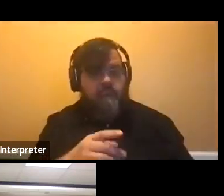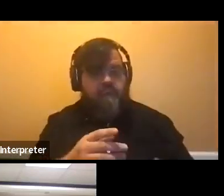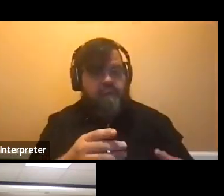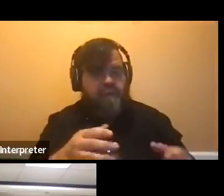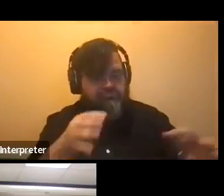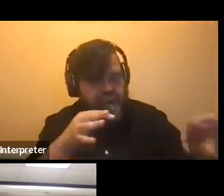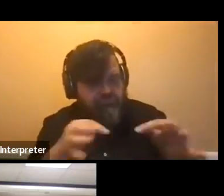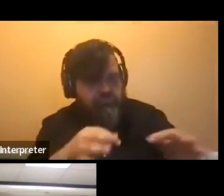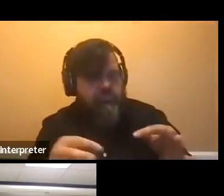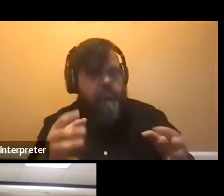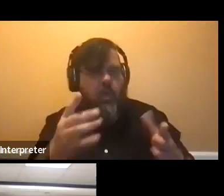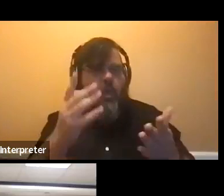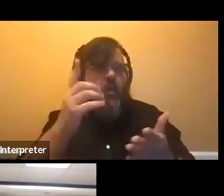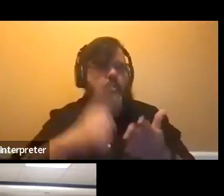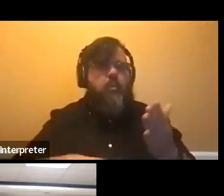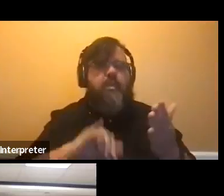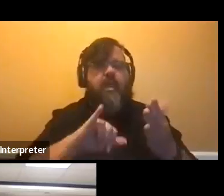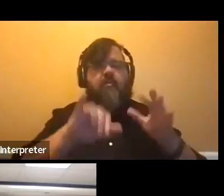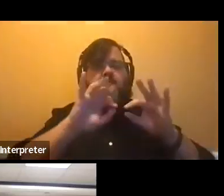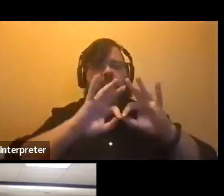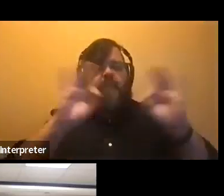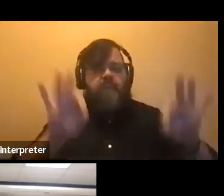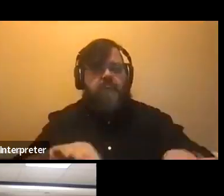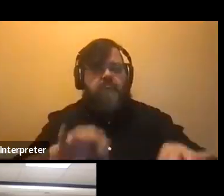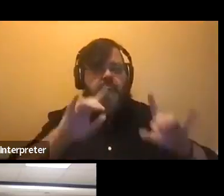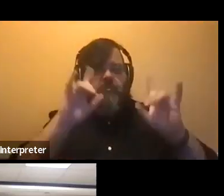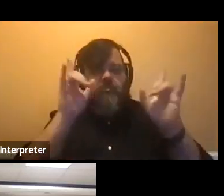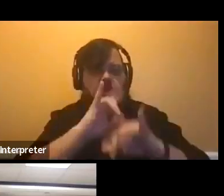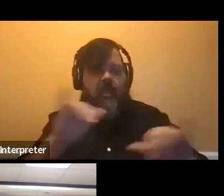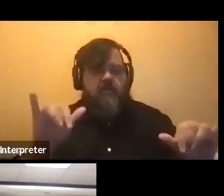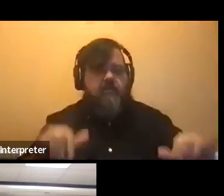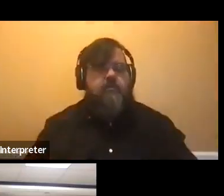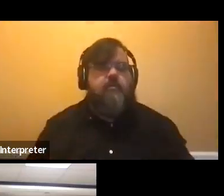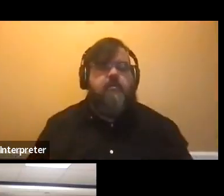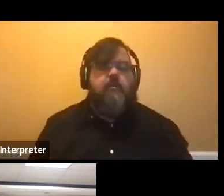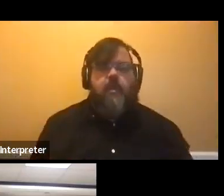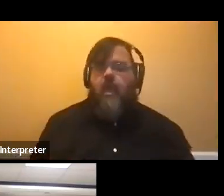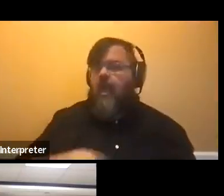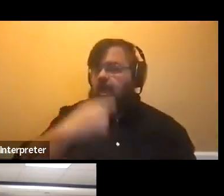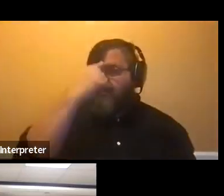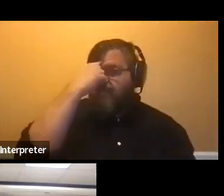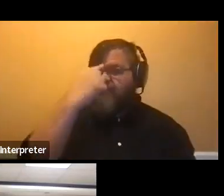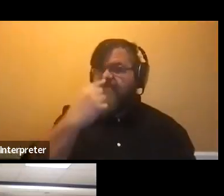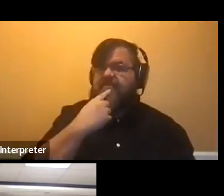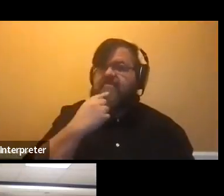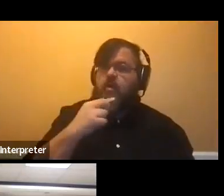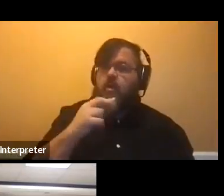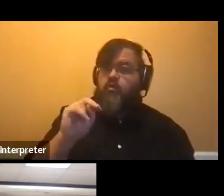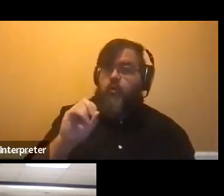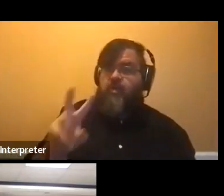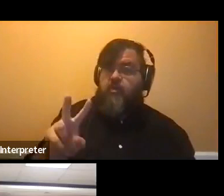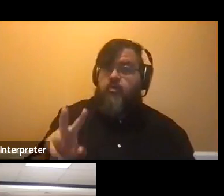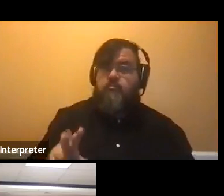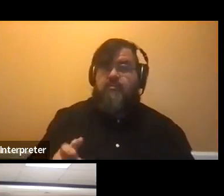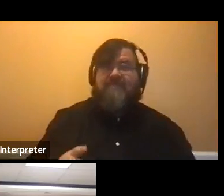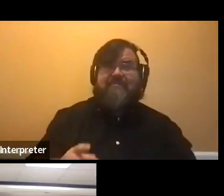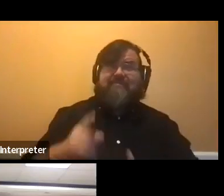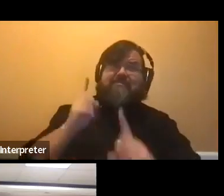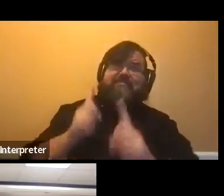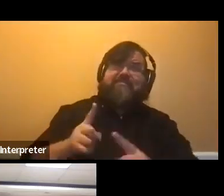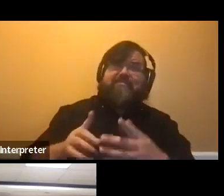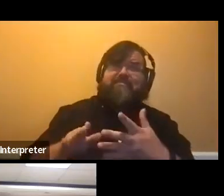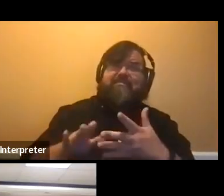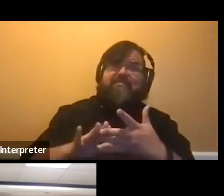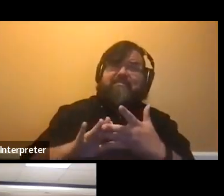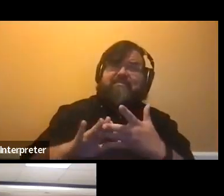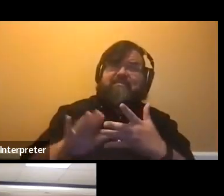Absolutely. And I, I should add that, um, I think we said you'll get a decision in November. We're going to shoot for the middle of November, but definitely by the end